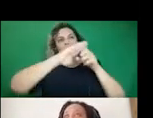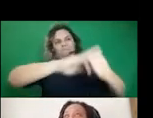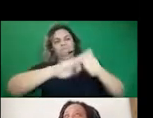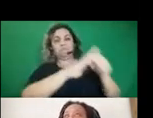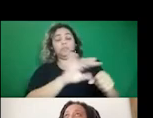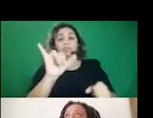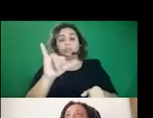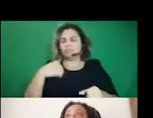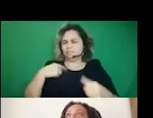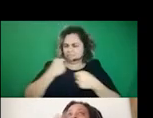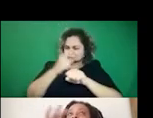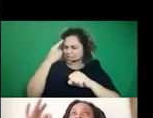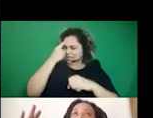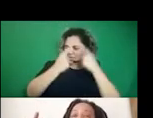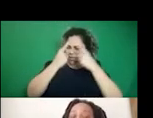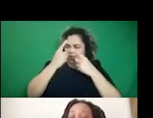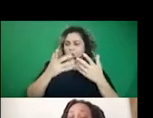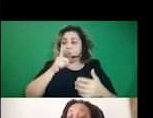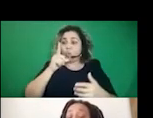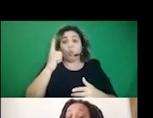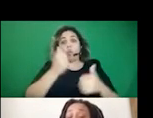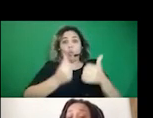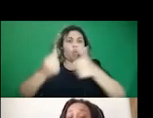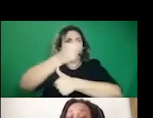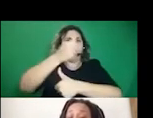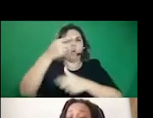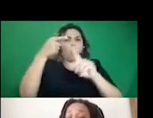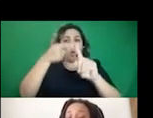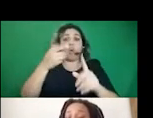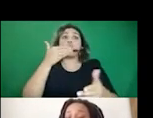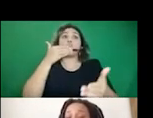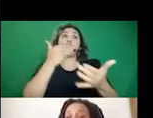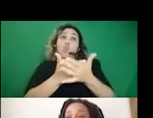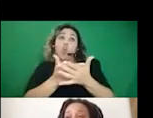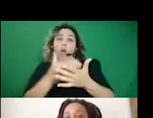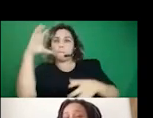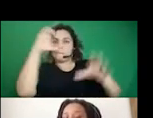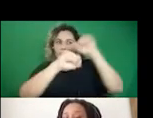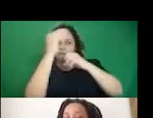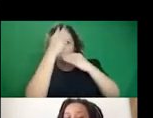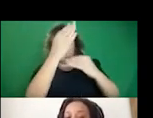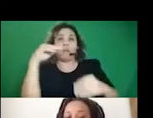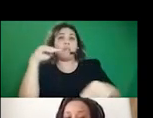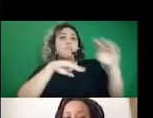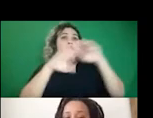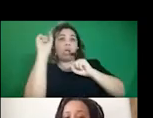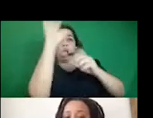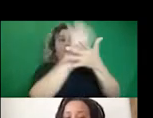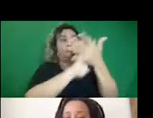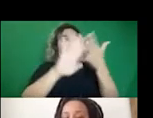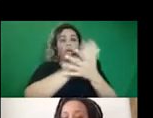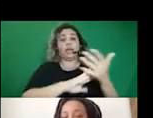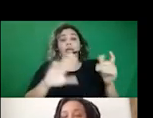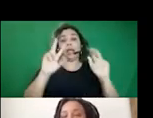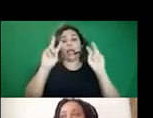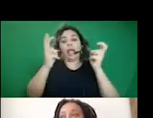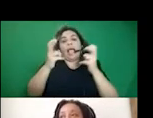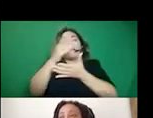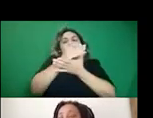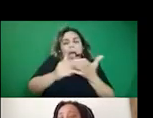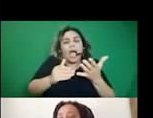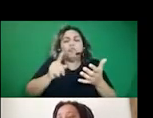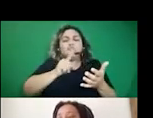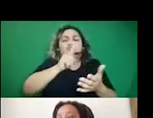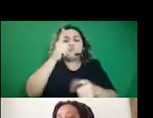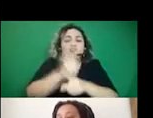about, you know, one of the like key factors to like good misinformation, good disinformation is that it has like a kernel of truth. Right. Um,